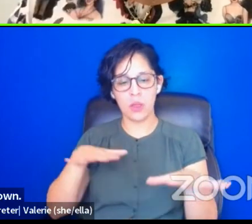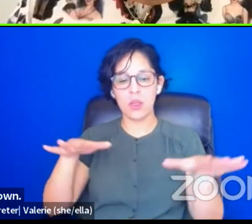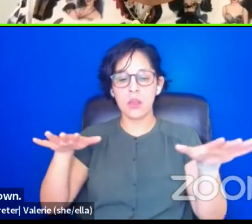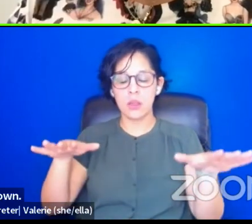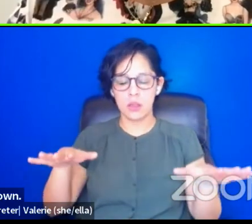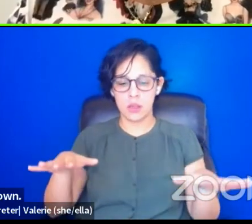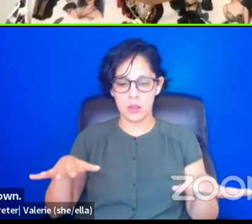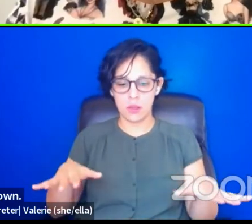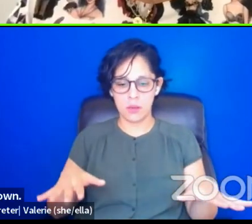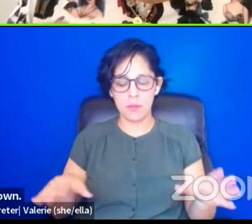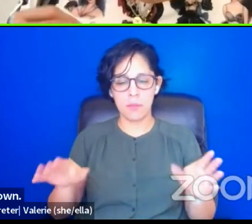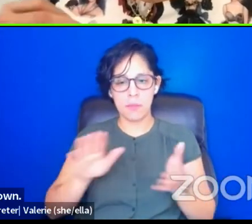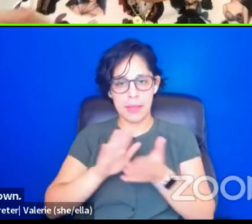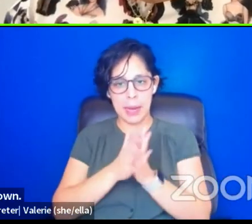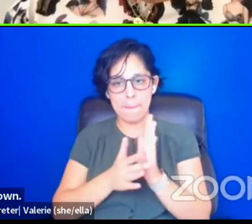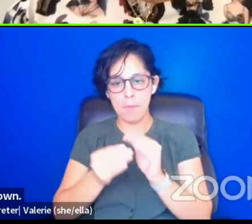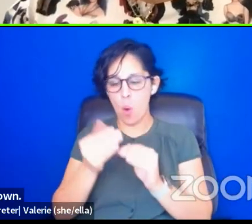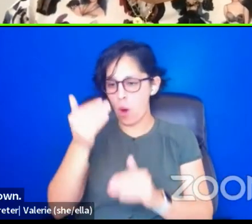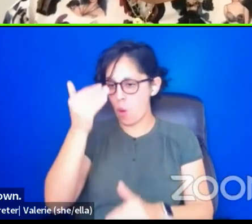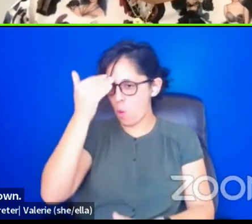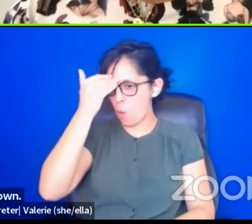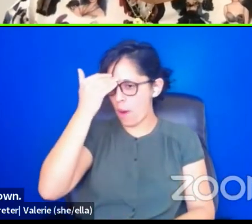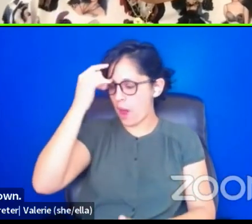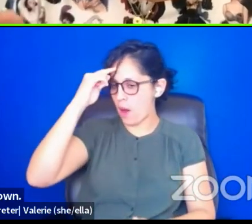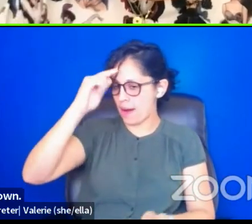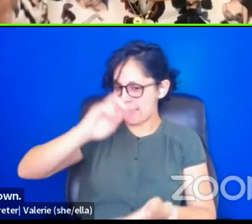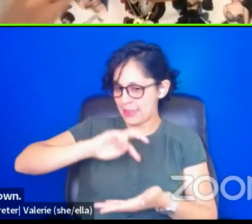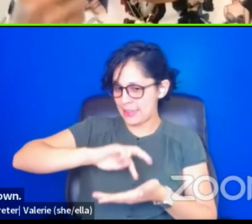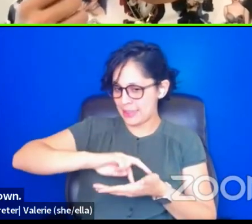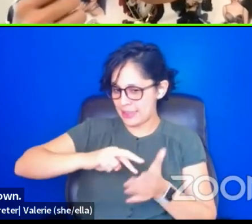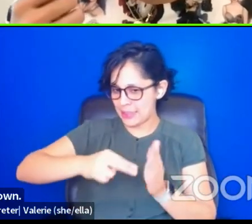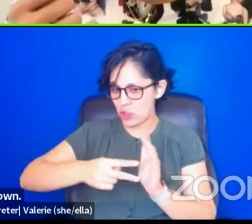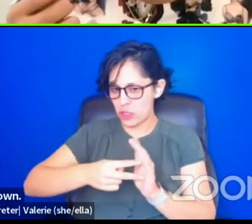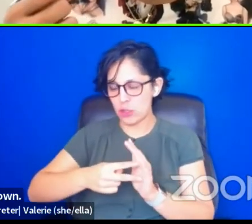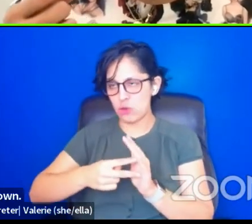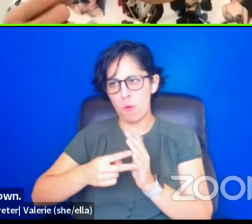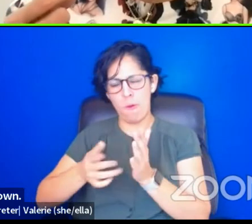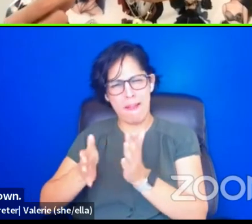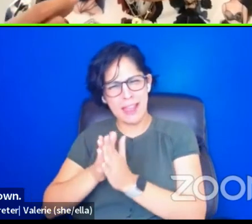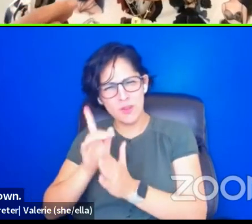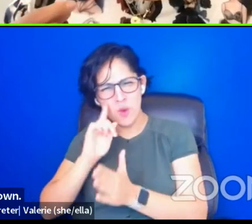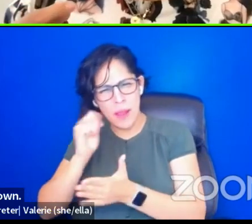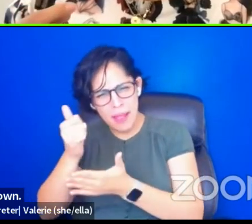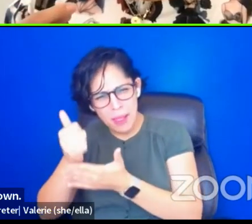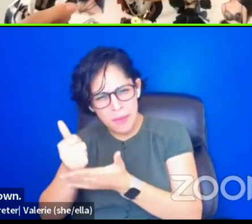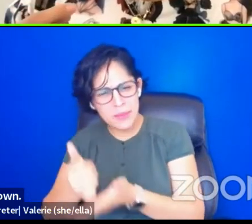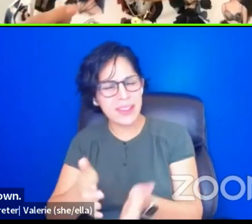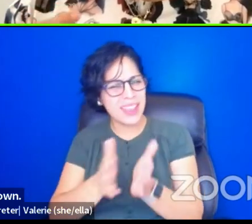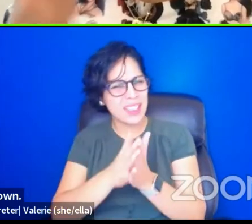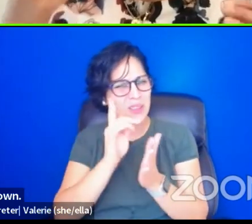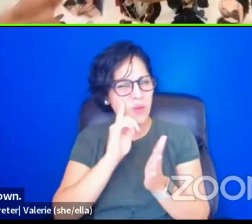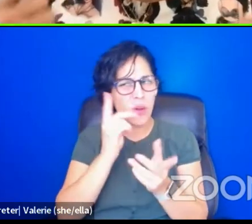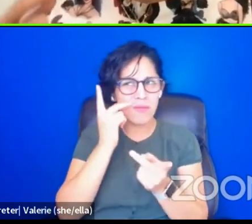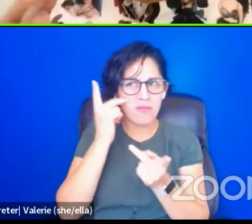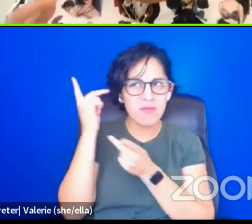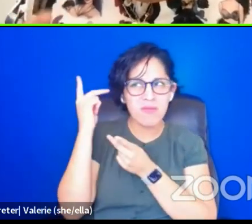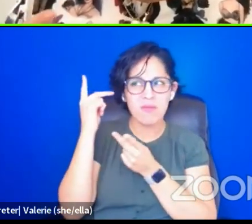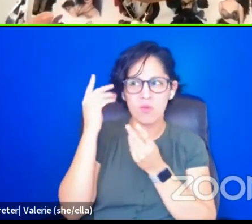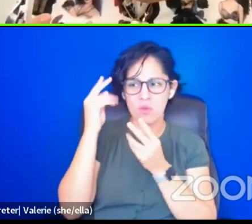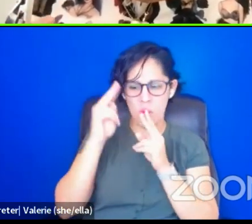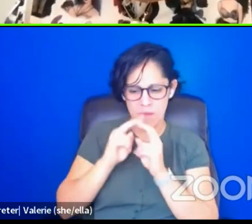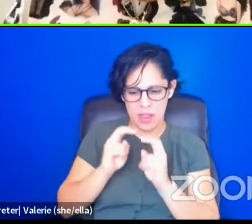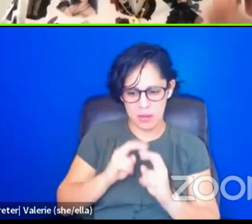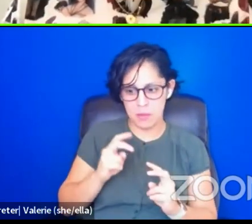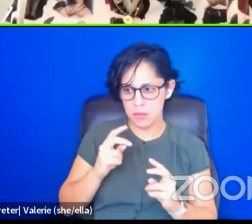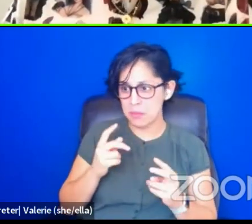intentional and sometimes ask for help or ask for reflection, uh, cause I'm still not great